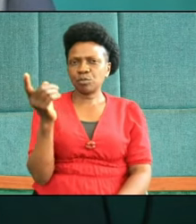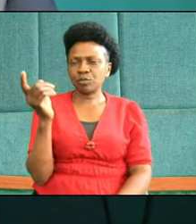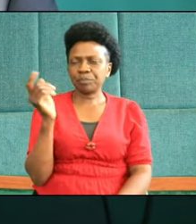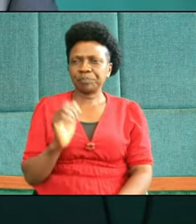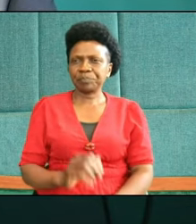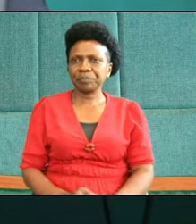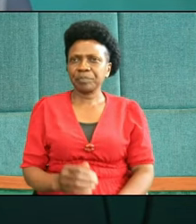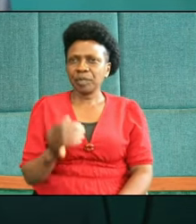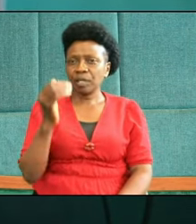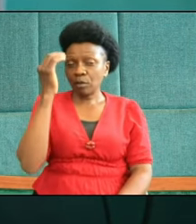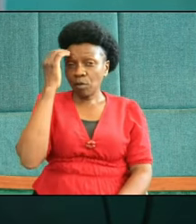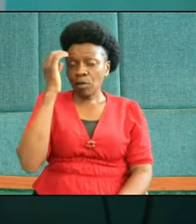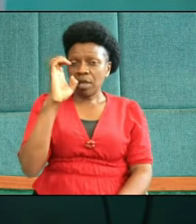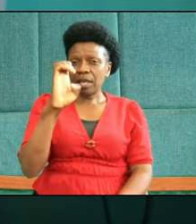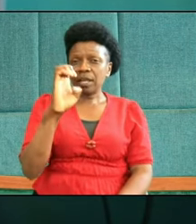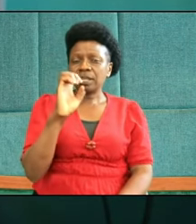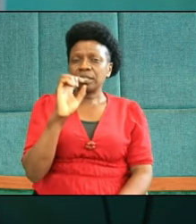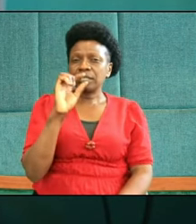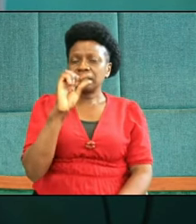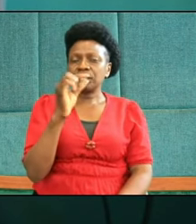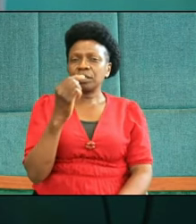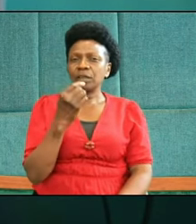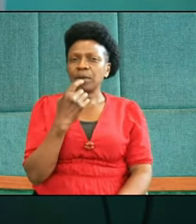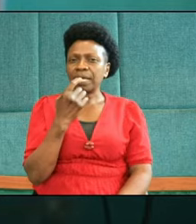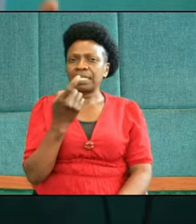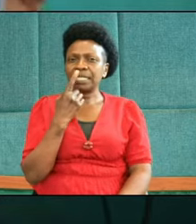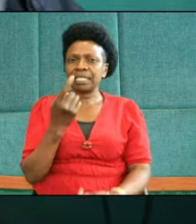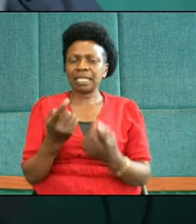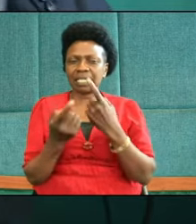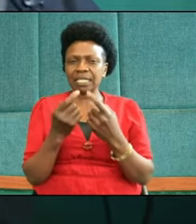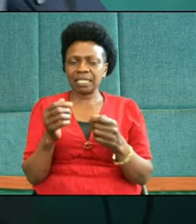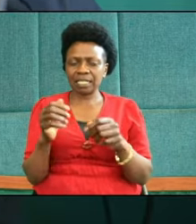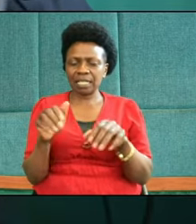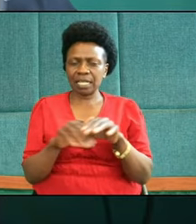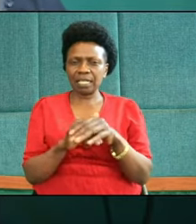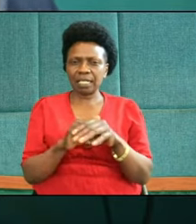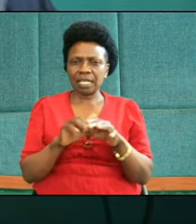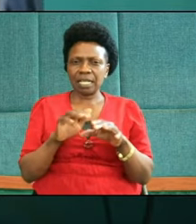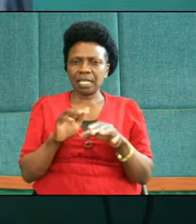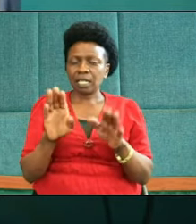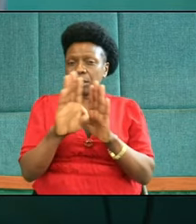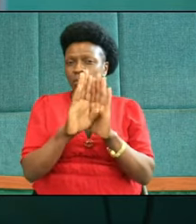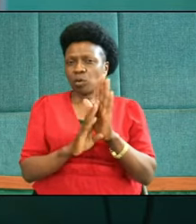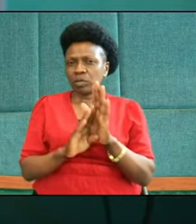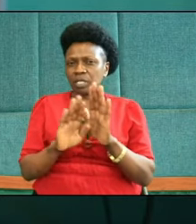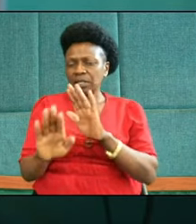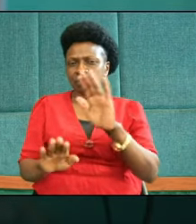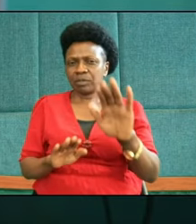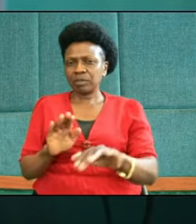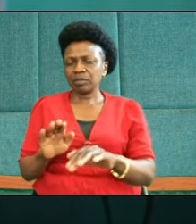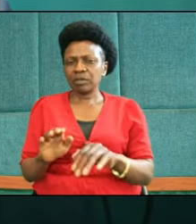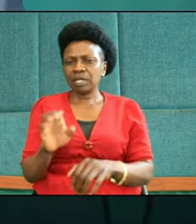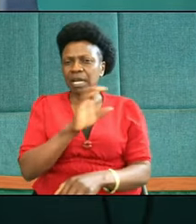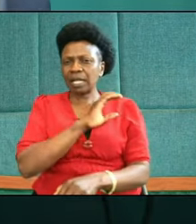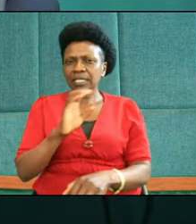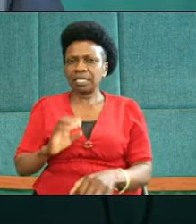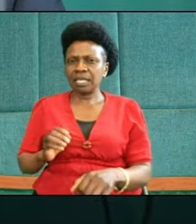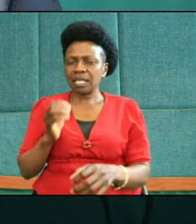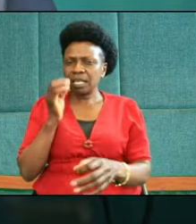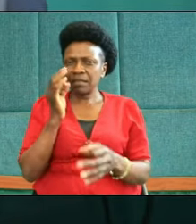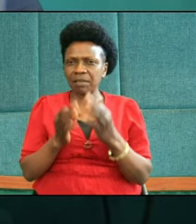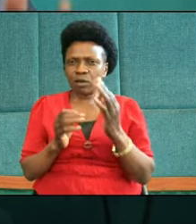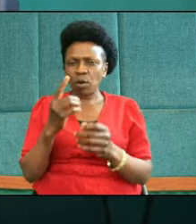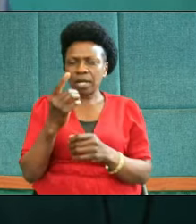know, Aaron White wrote to say in the book of Steps to Christ that even though it was just one person who would